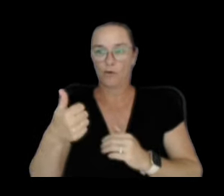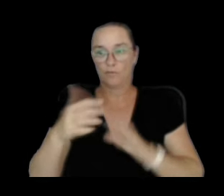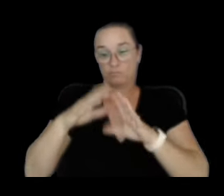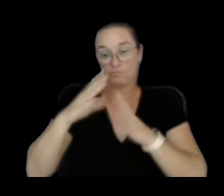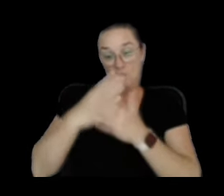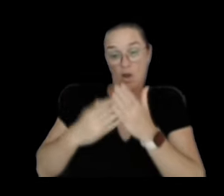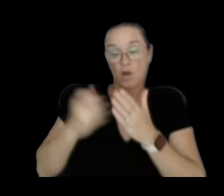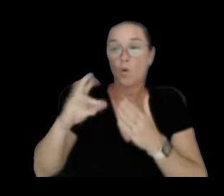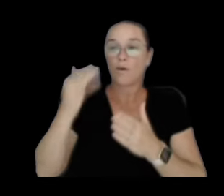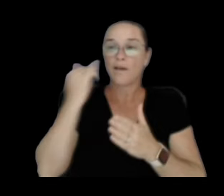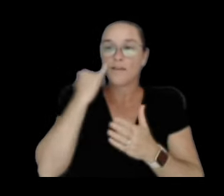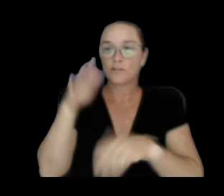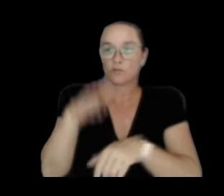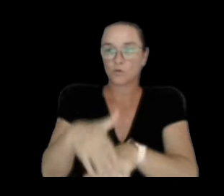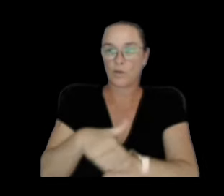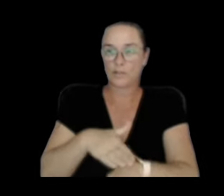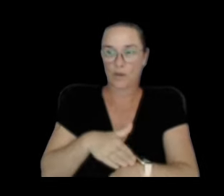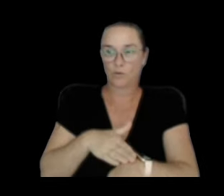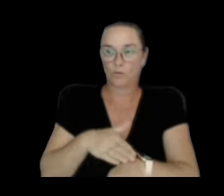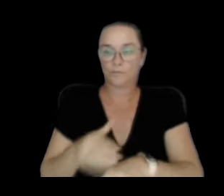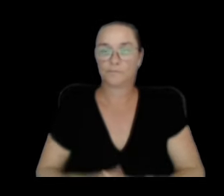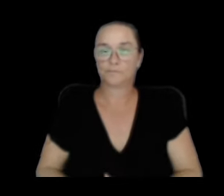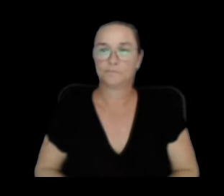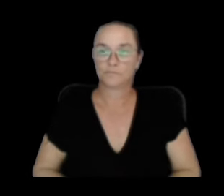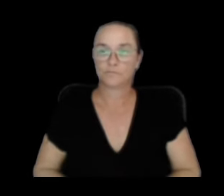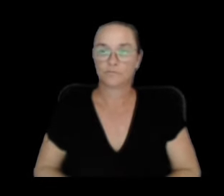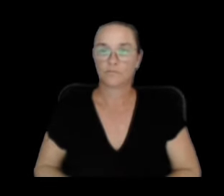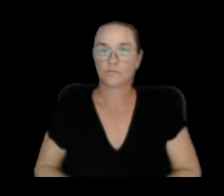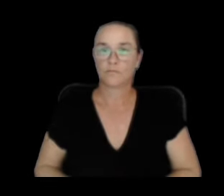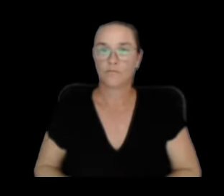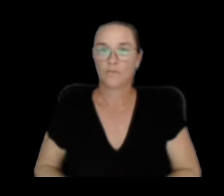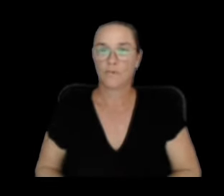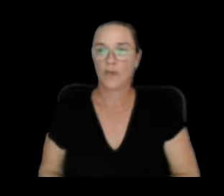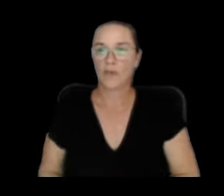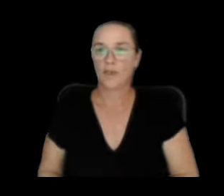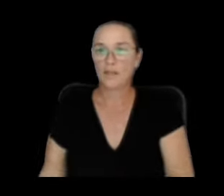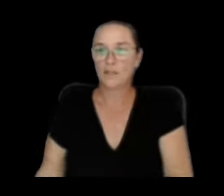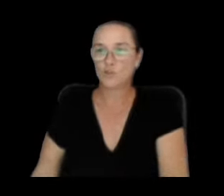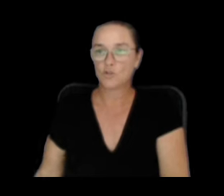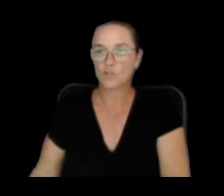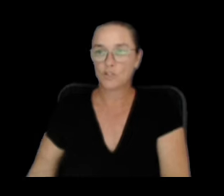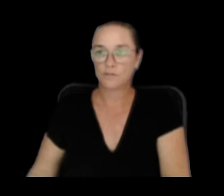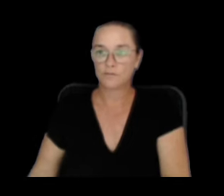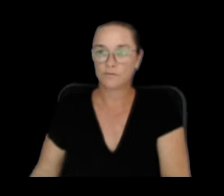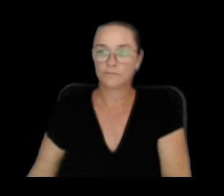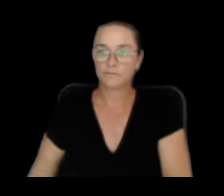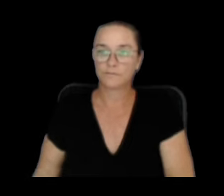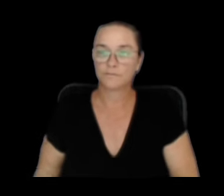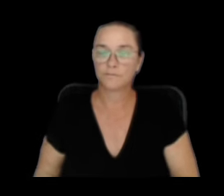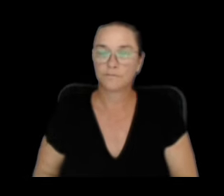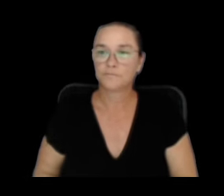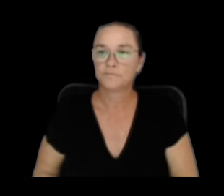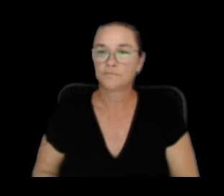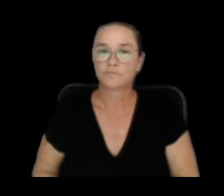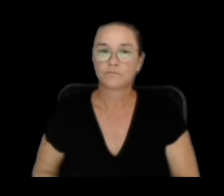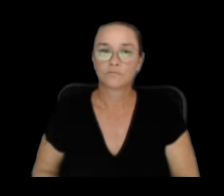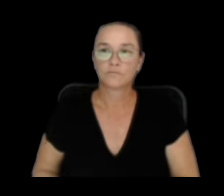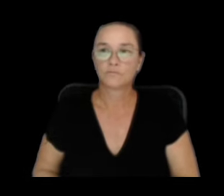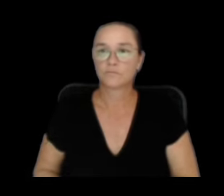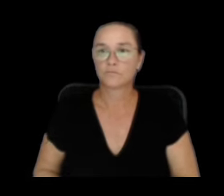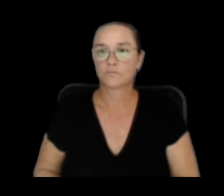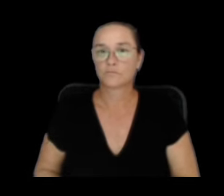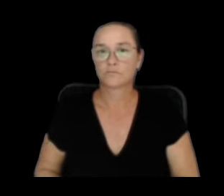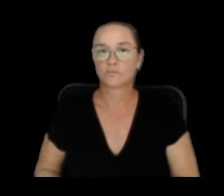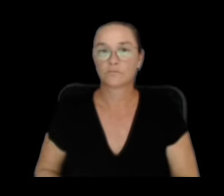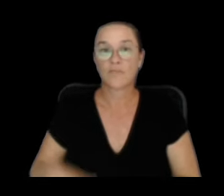waning chapter at this point. This is on the rift zone. Further away at the summit,